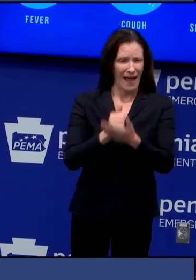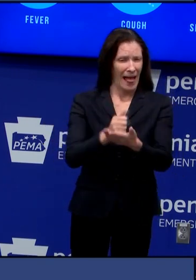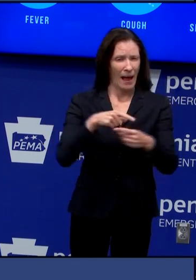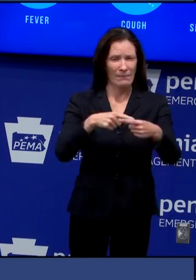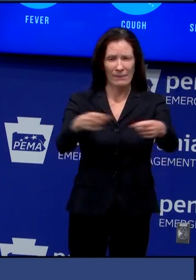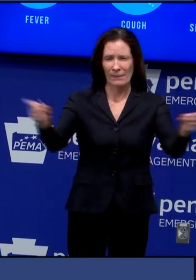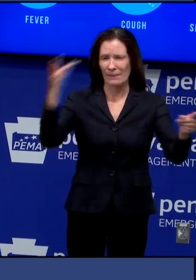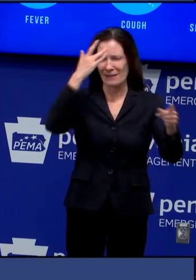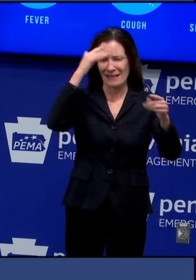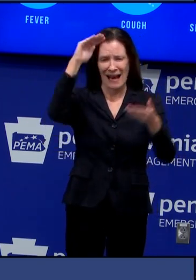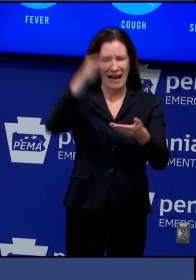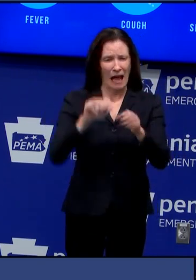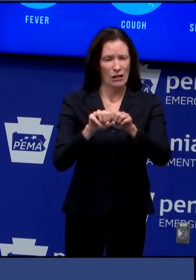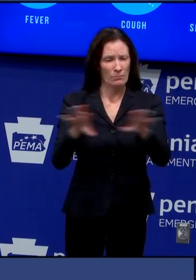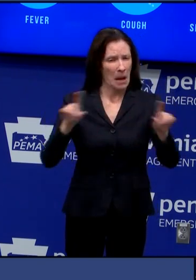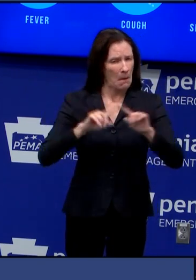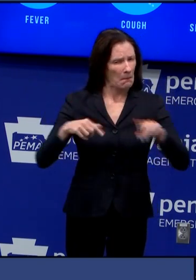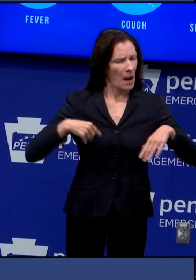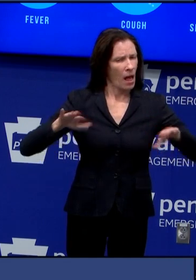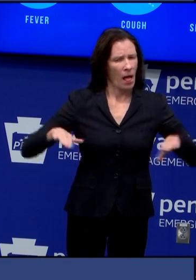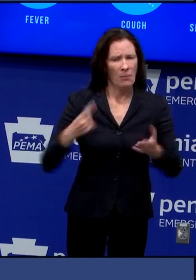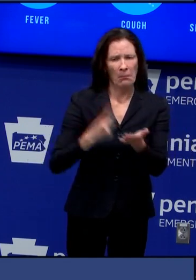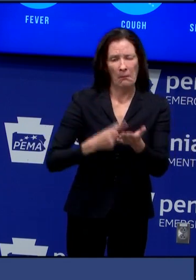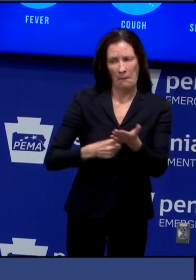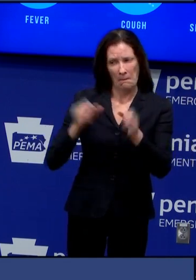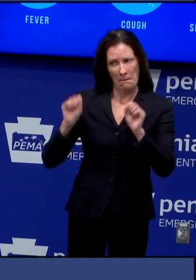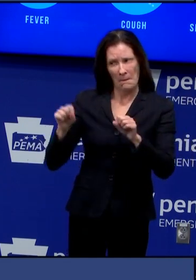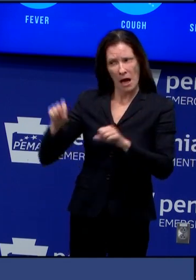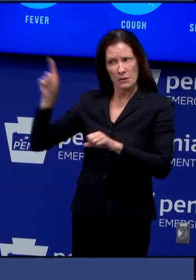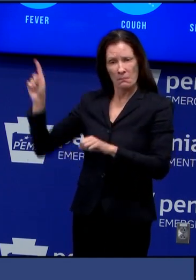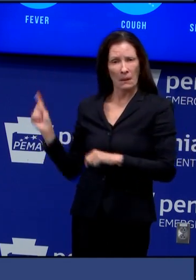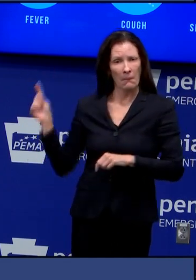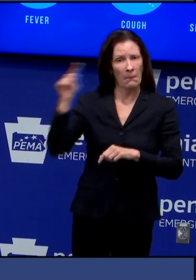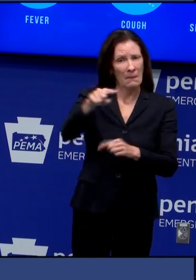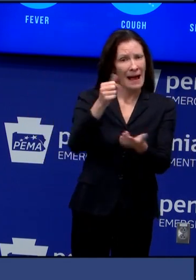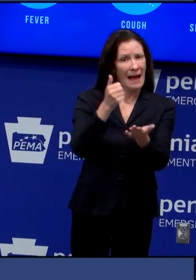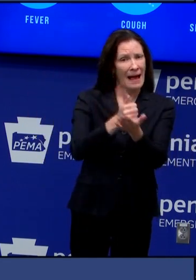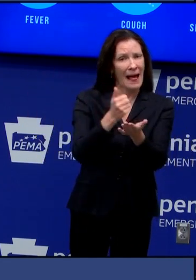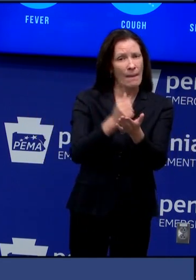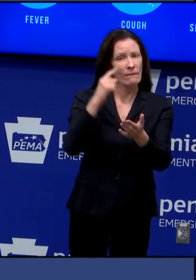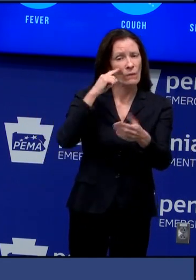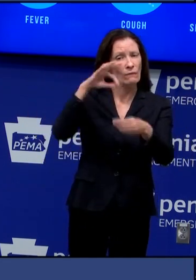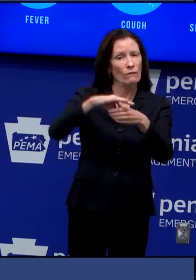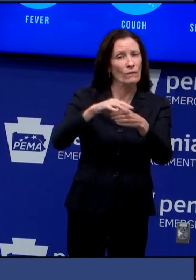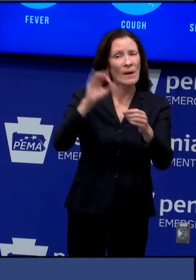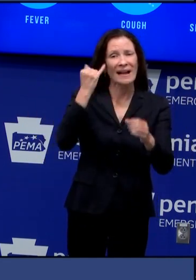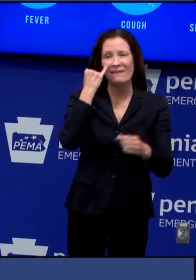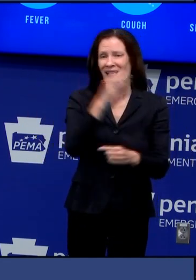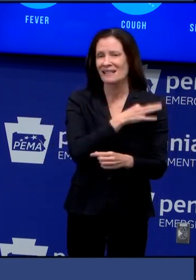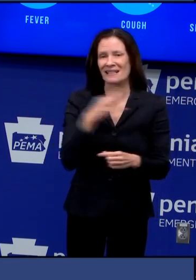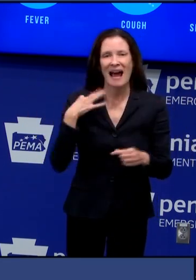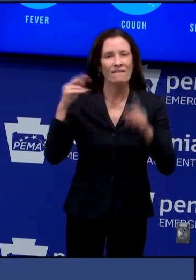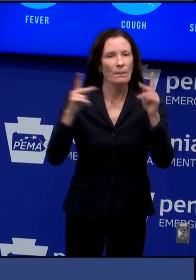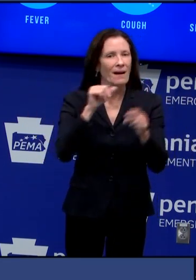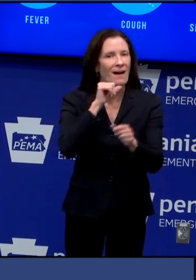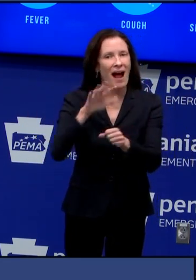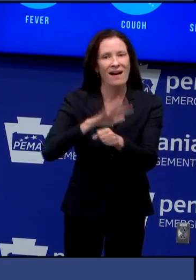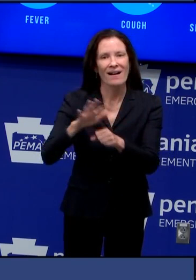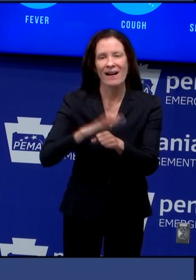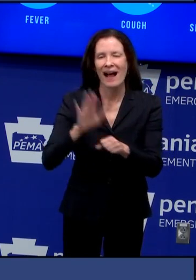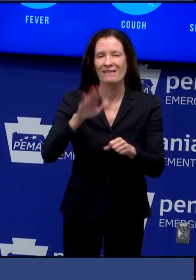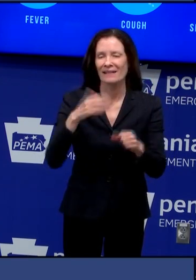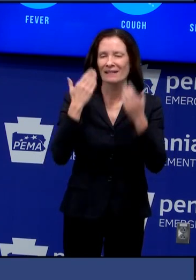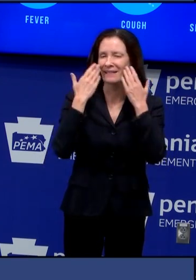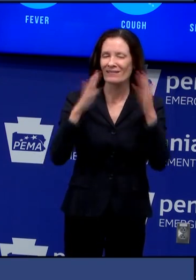but regardless of how it ends up playing out please know that any guards man or woman